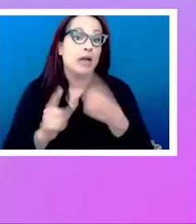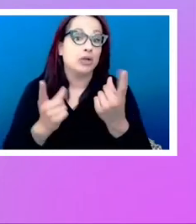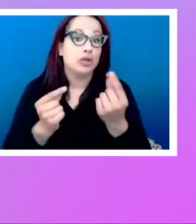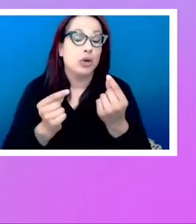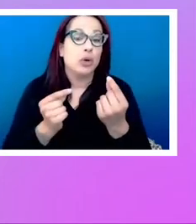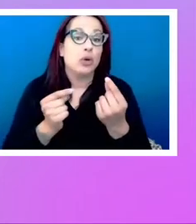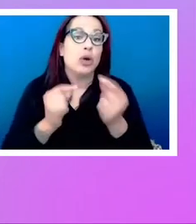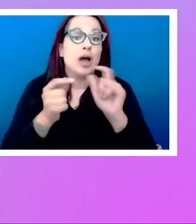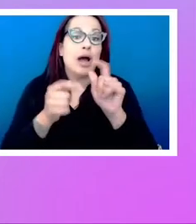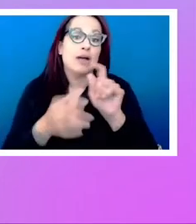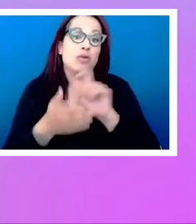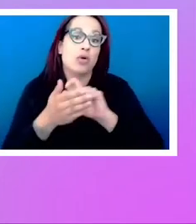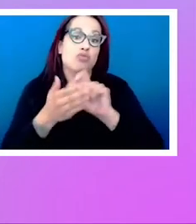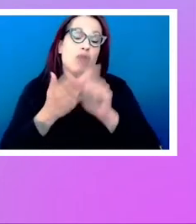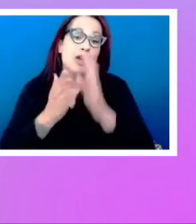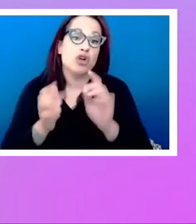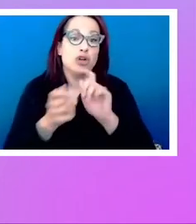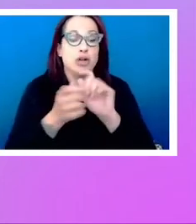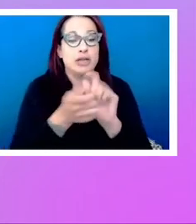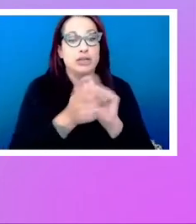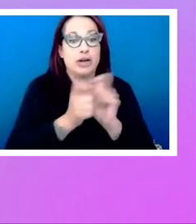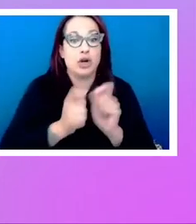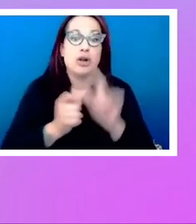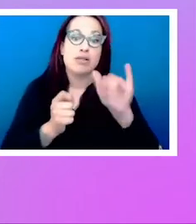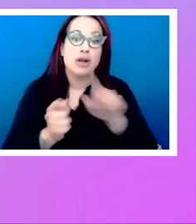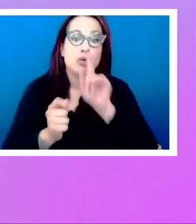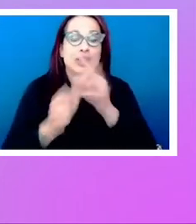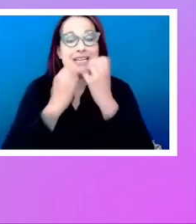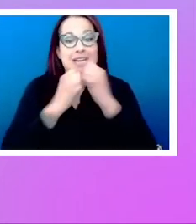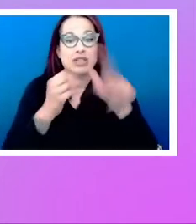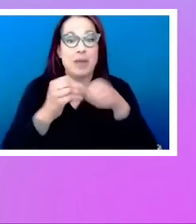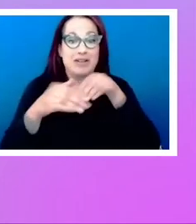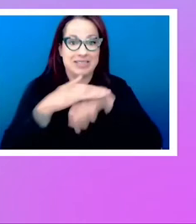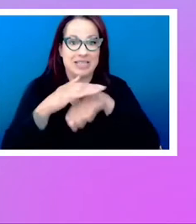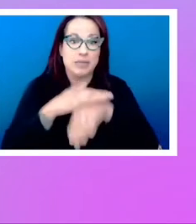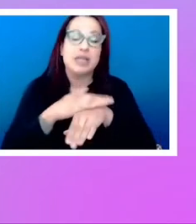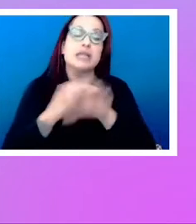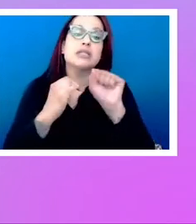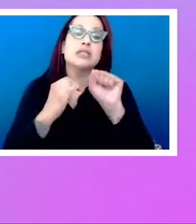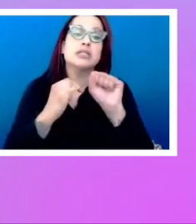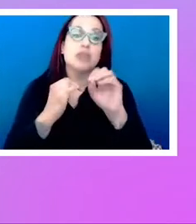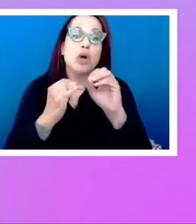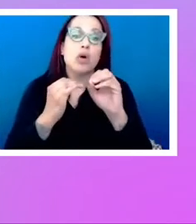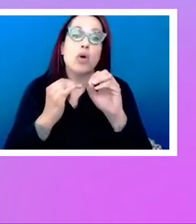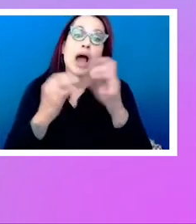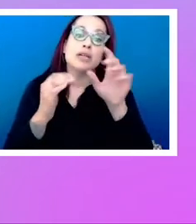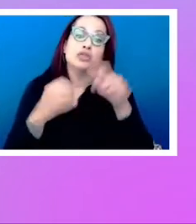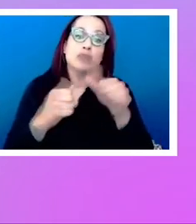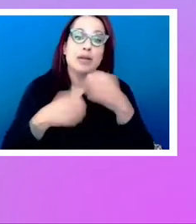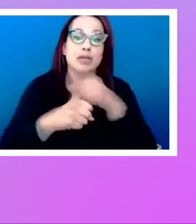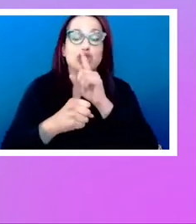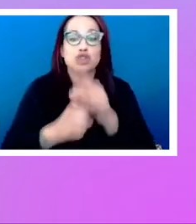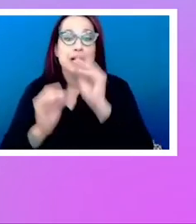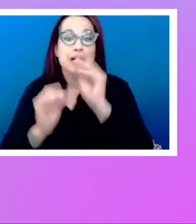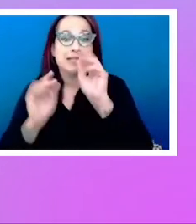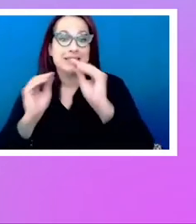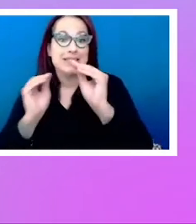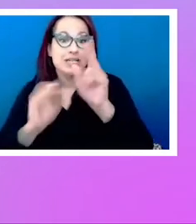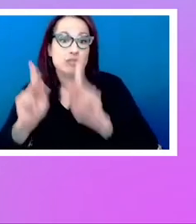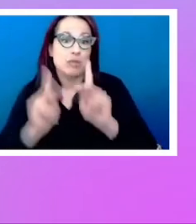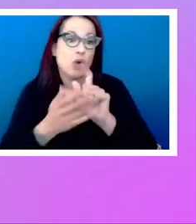accessibility. And I try to keep up to date. And I try to make sure that the things that I'm teaching people and the things that I'm writing about,